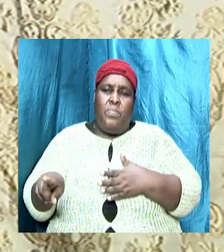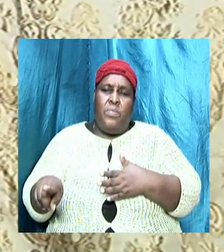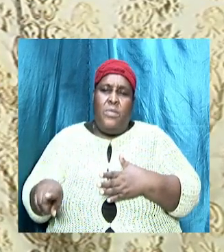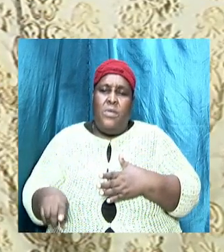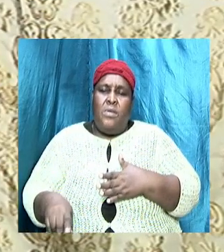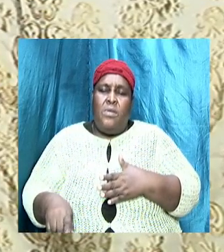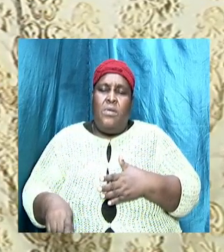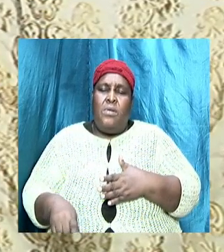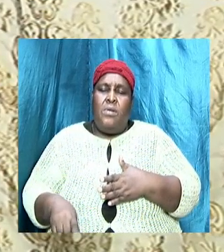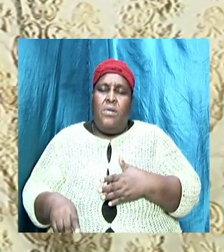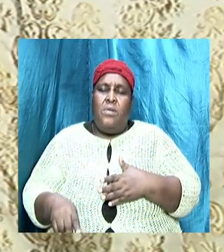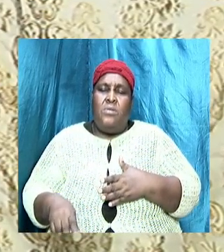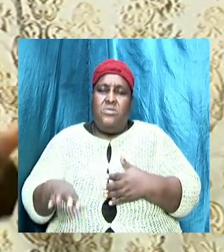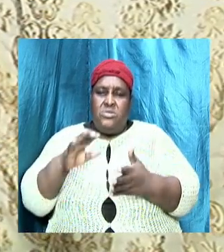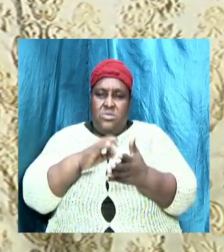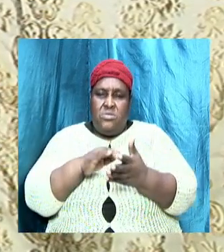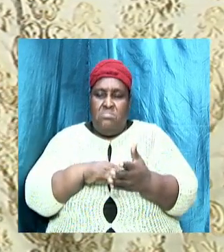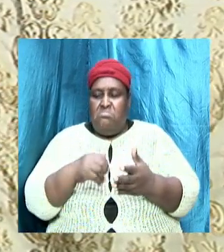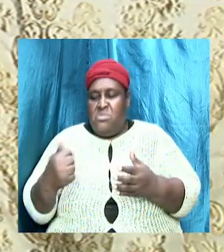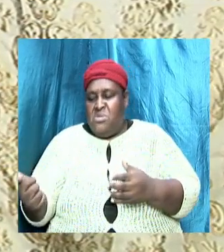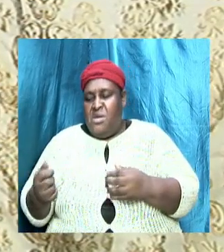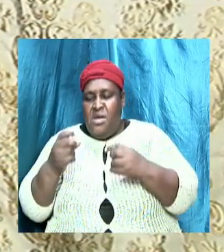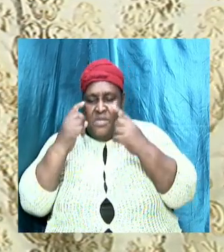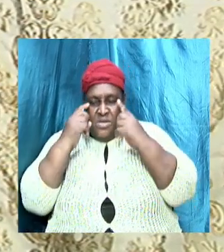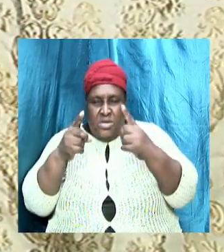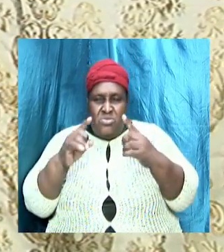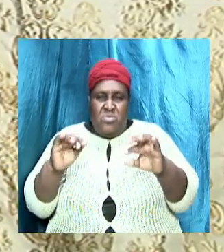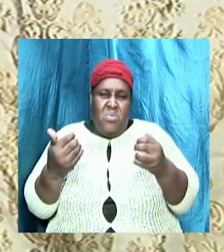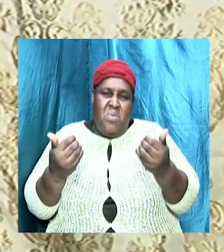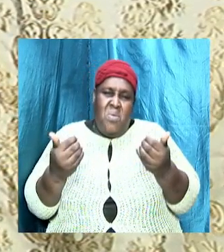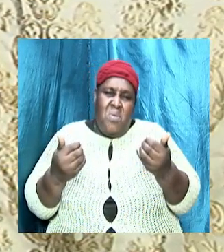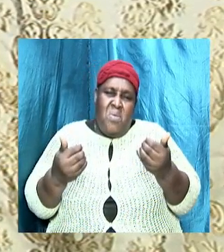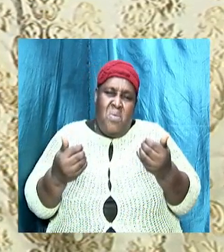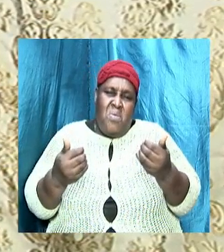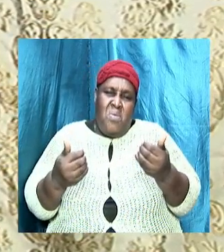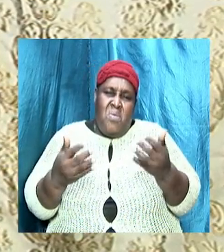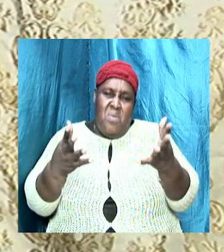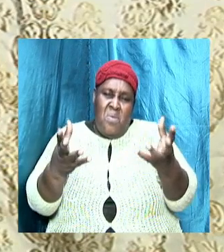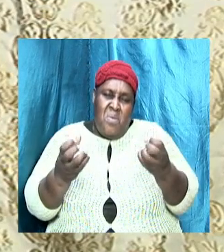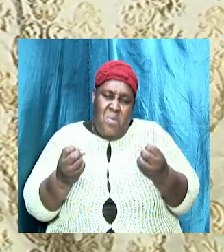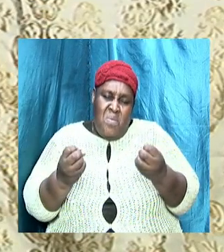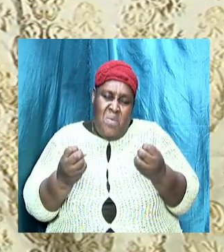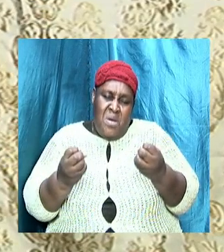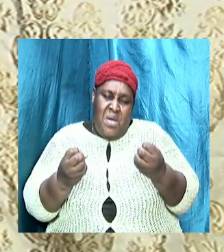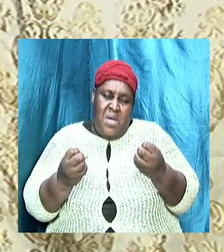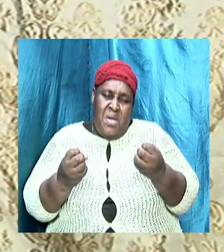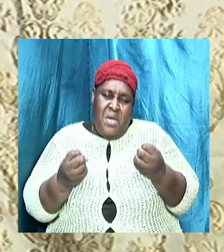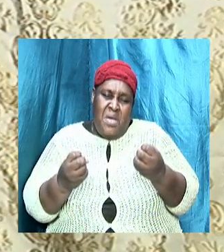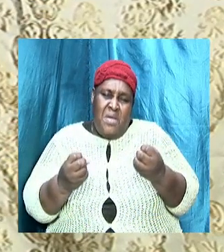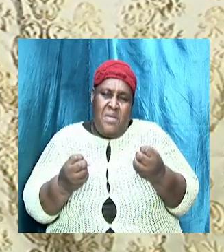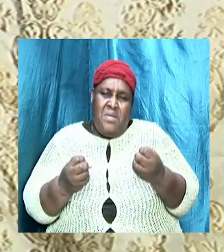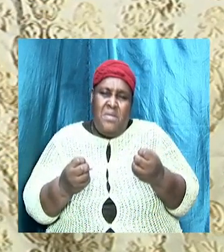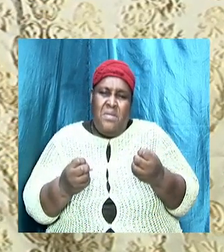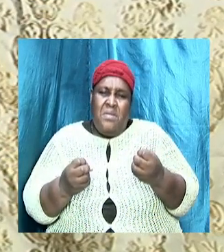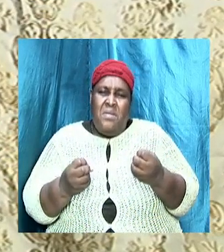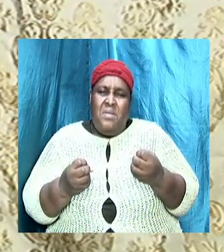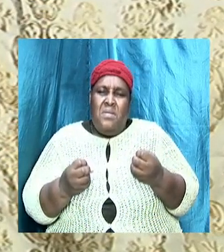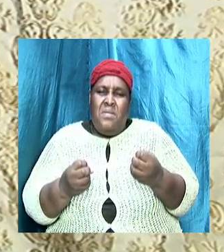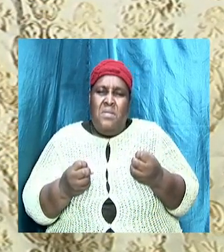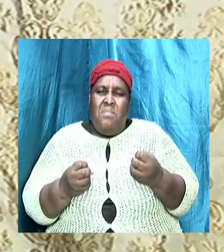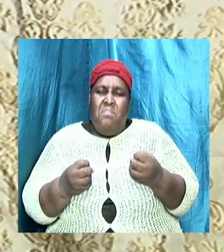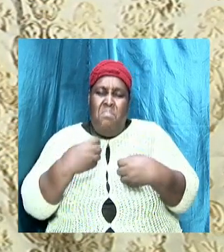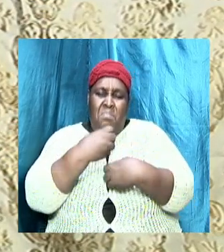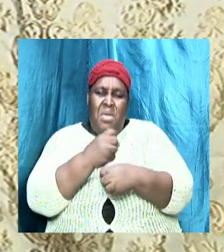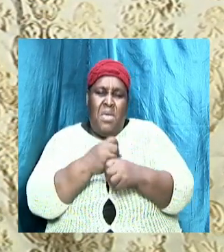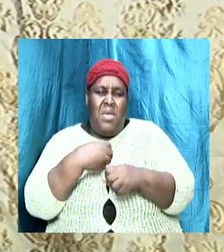doctrines and see how is it that they want to infiltrate how is it that they want to cause us